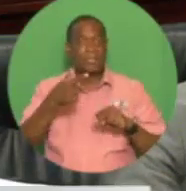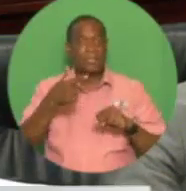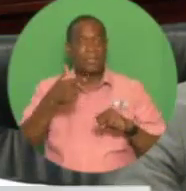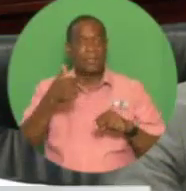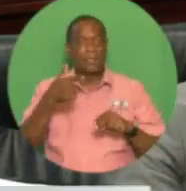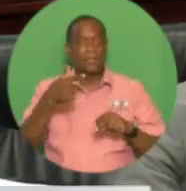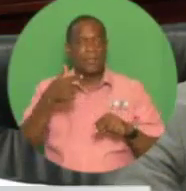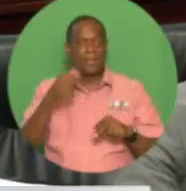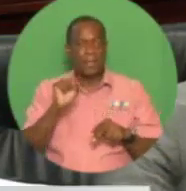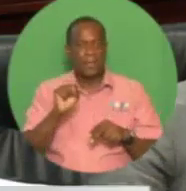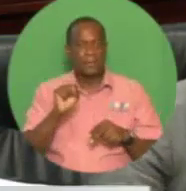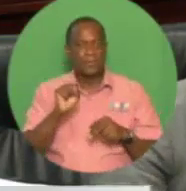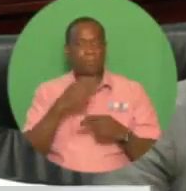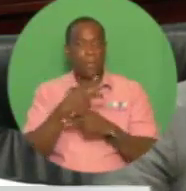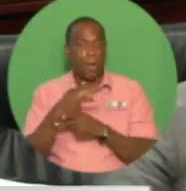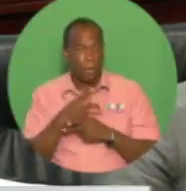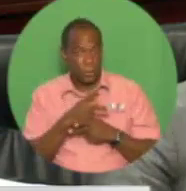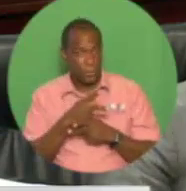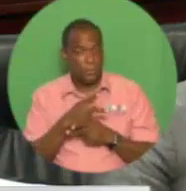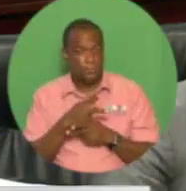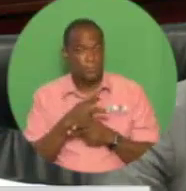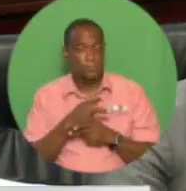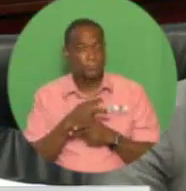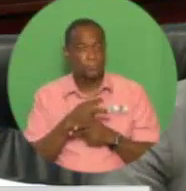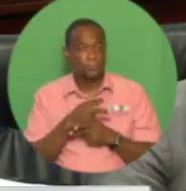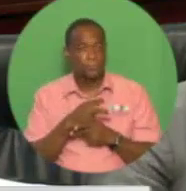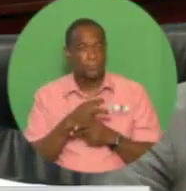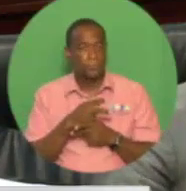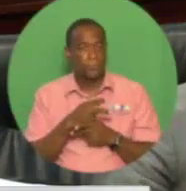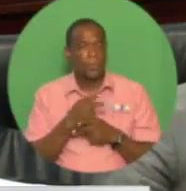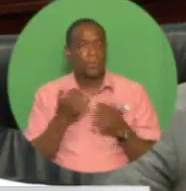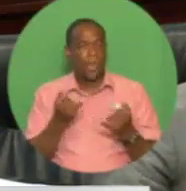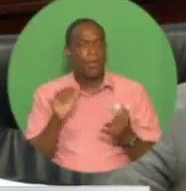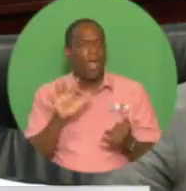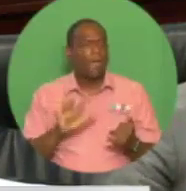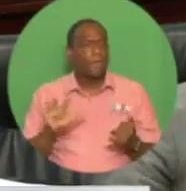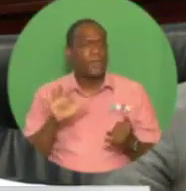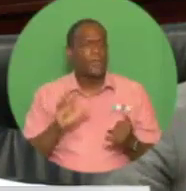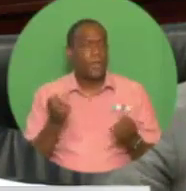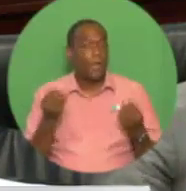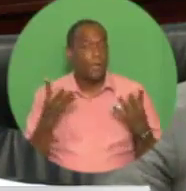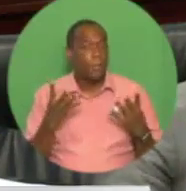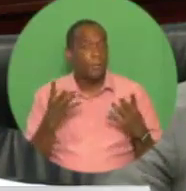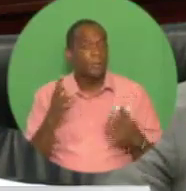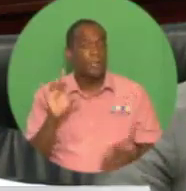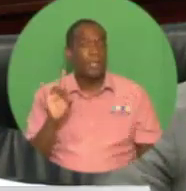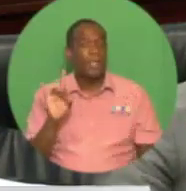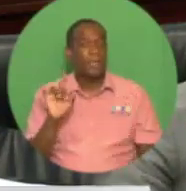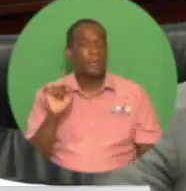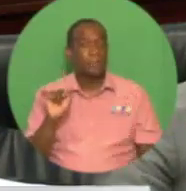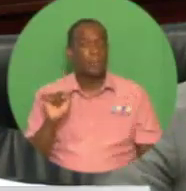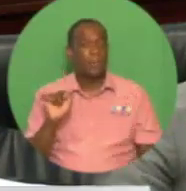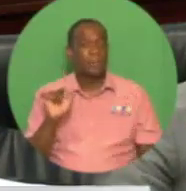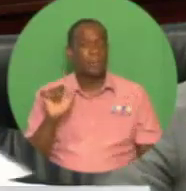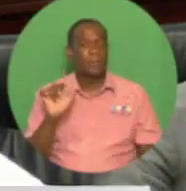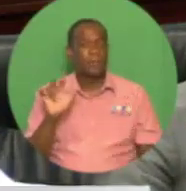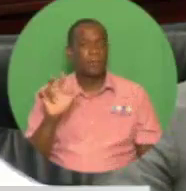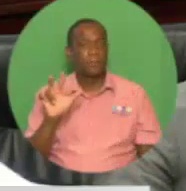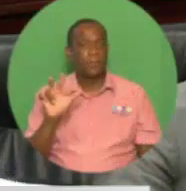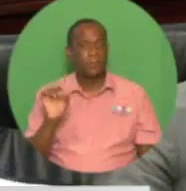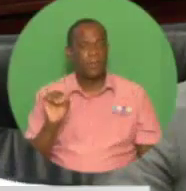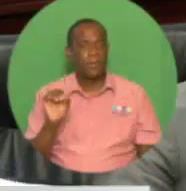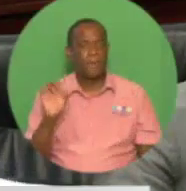standard cubic feet per day in 2017 to an average of 3.80 billion standard cubic feet per day